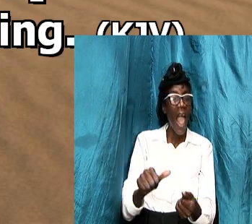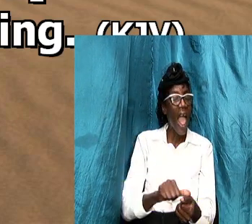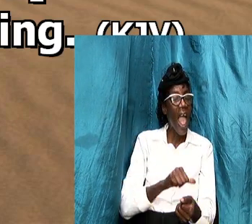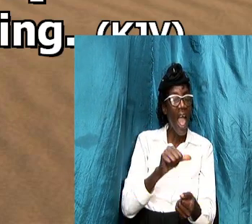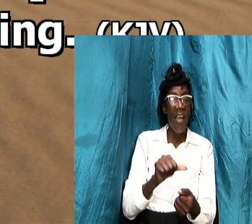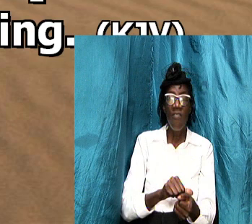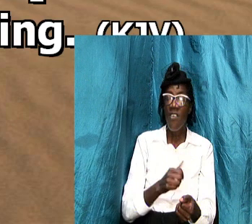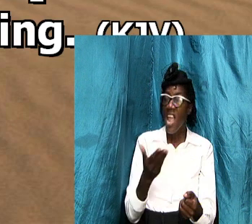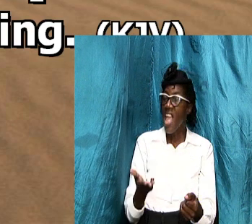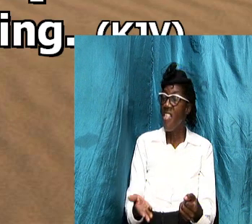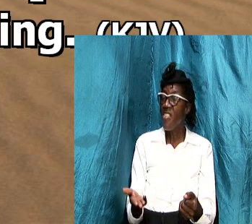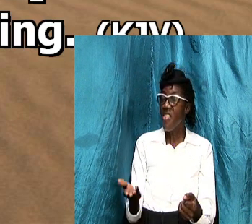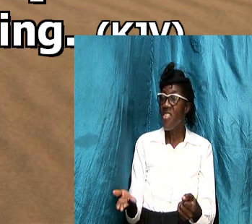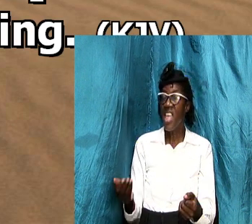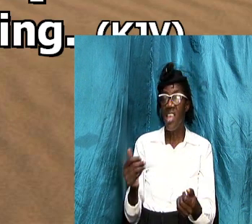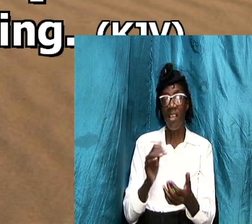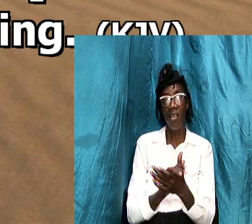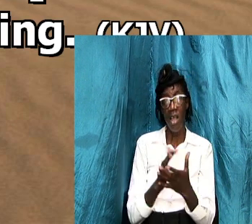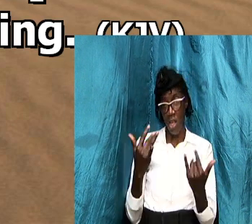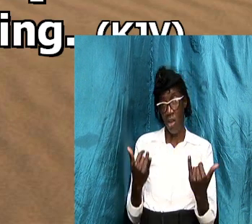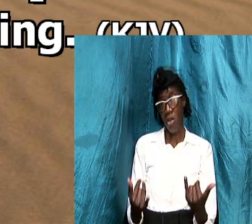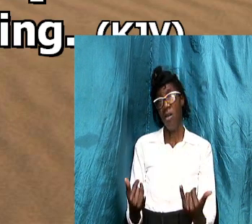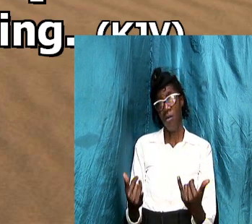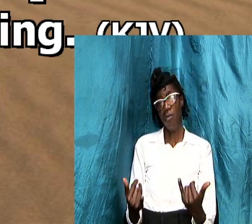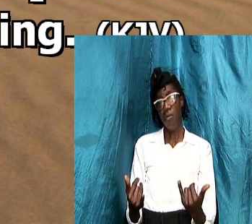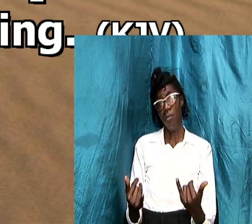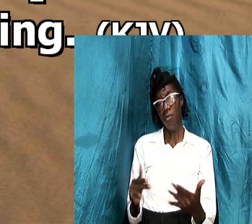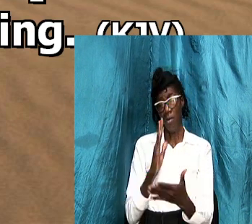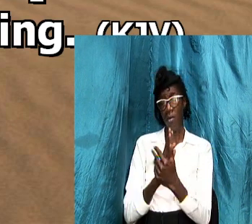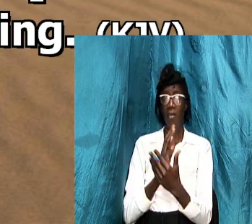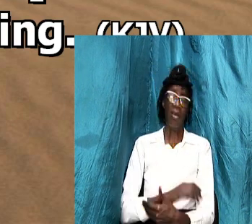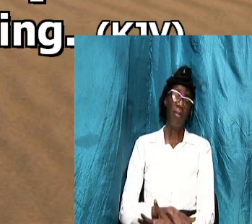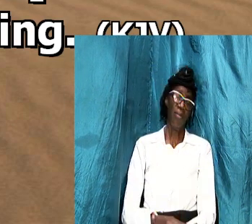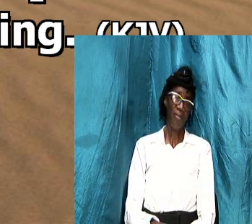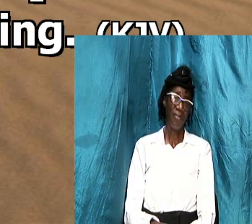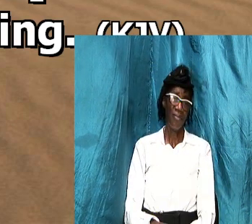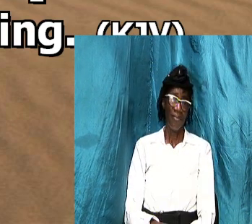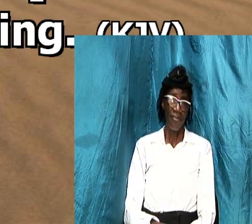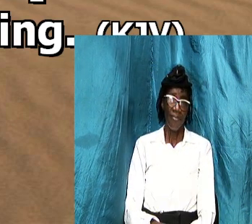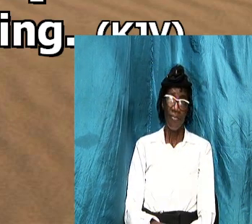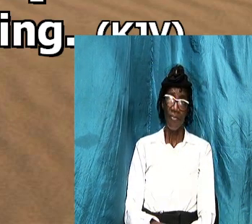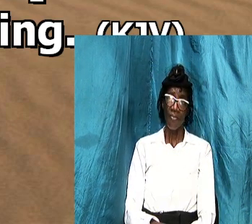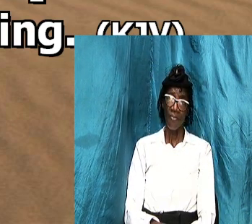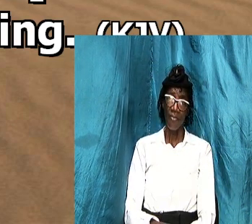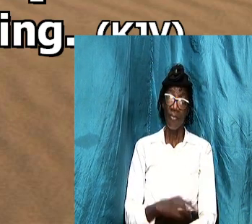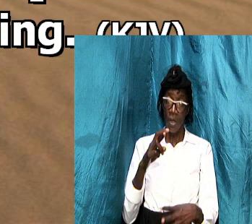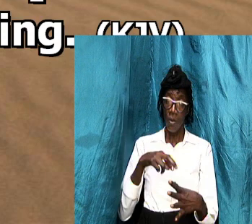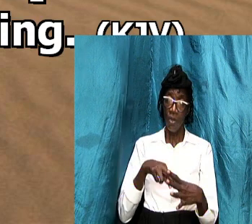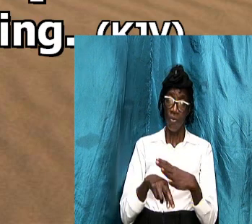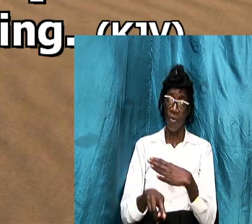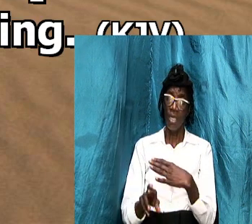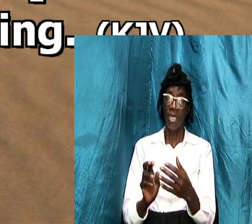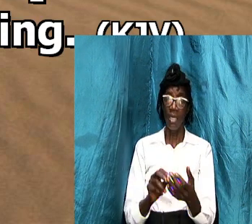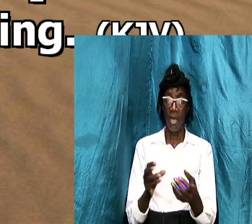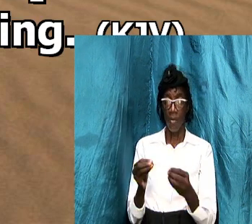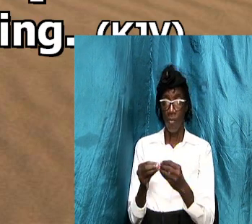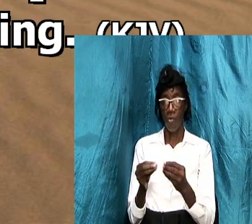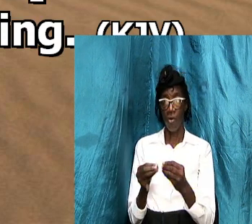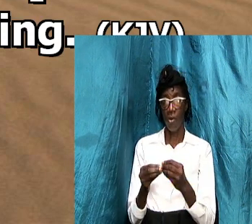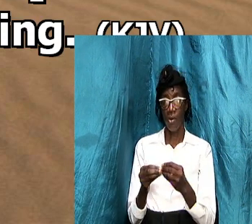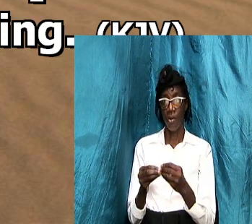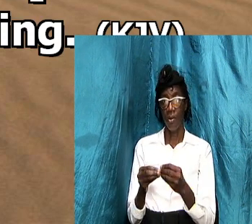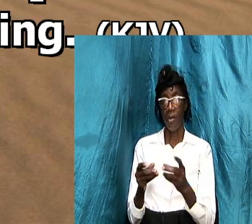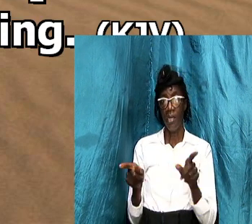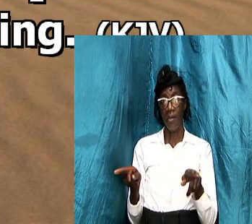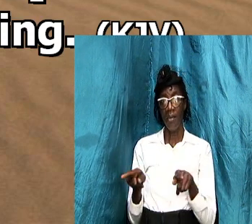every thing now let's just pause a little bit because we're going to read further down and as i said